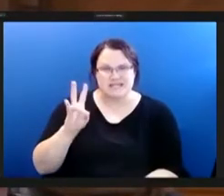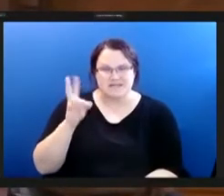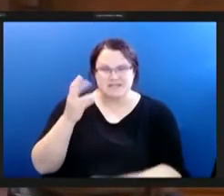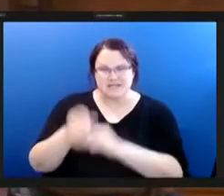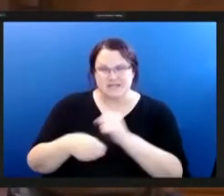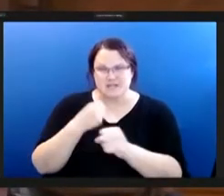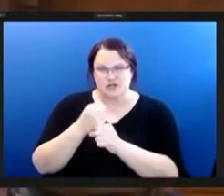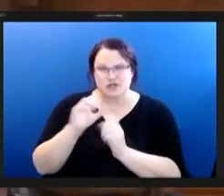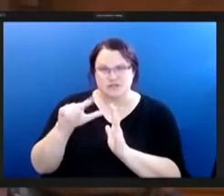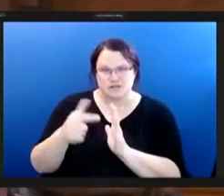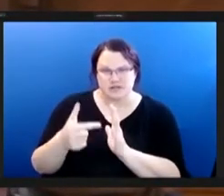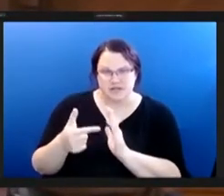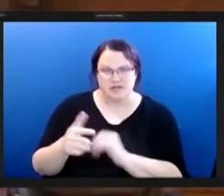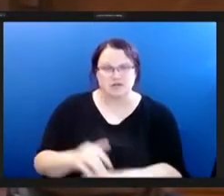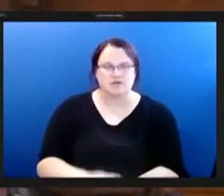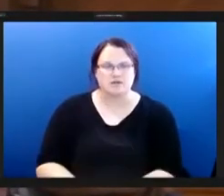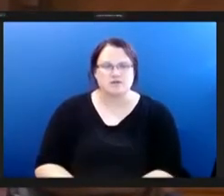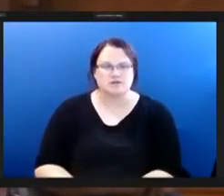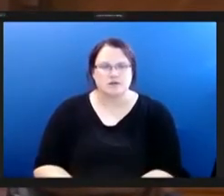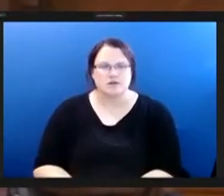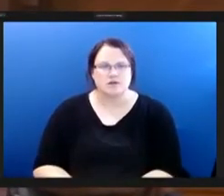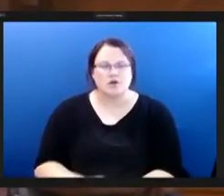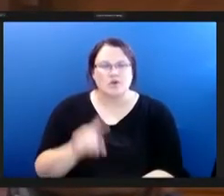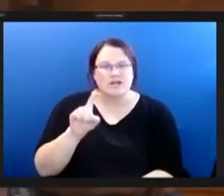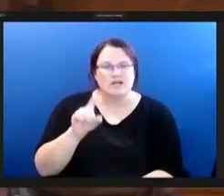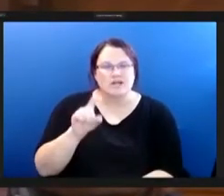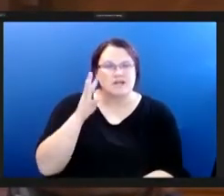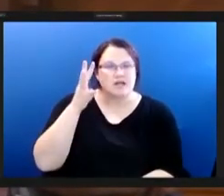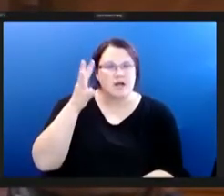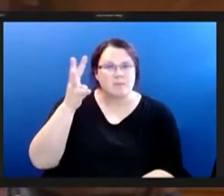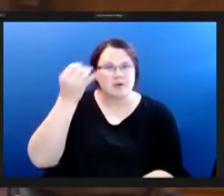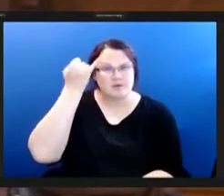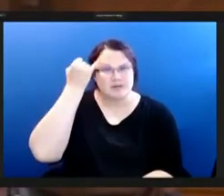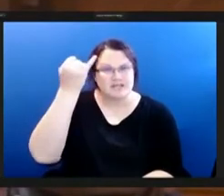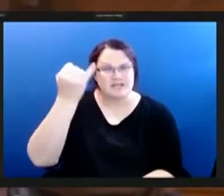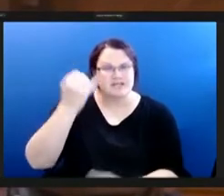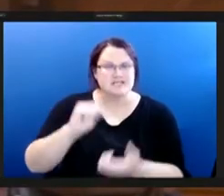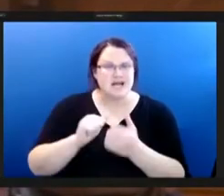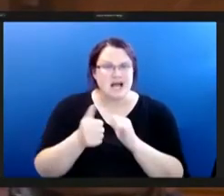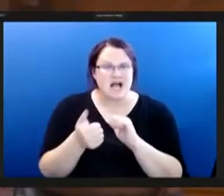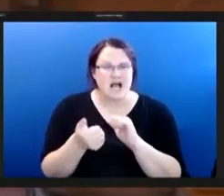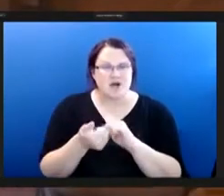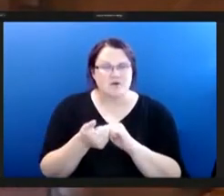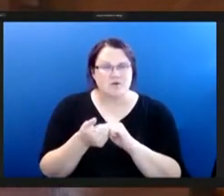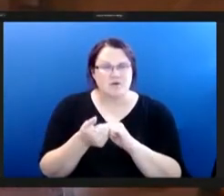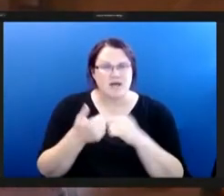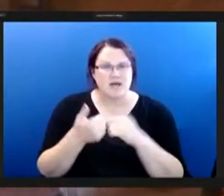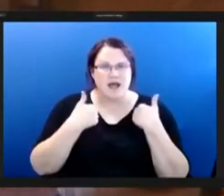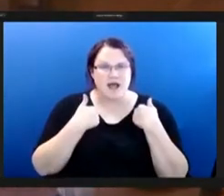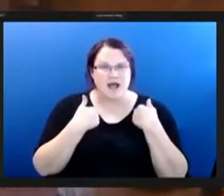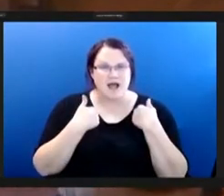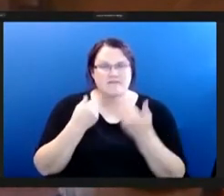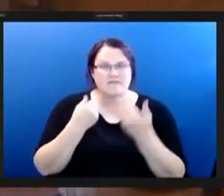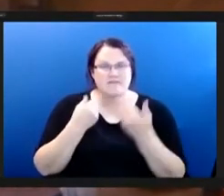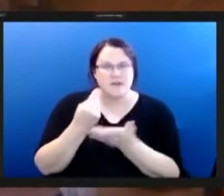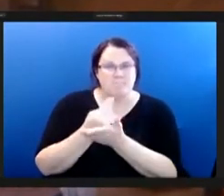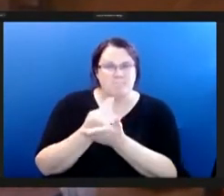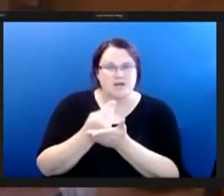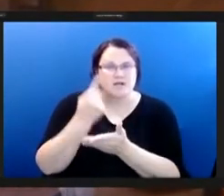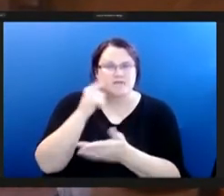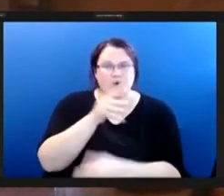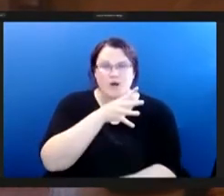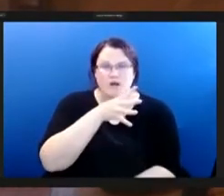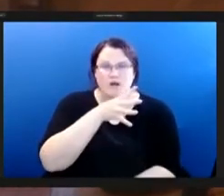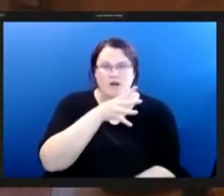sit down on a table coming up with an idea how to push forward to have a fund for their farmers or